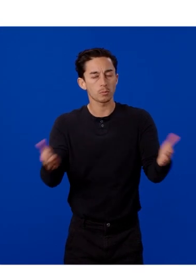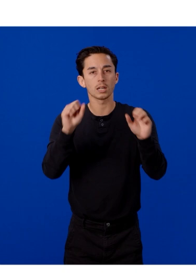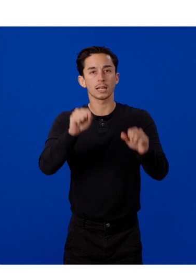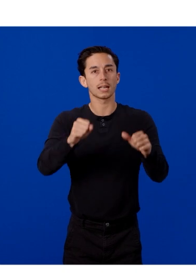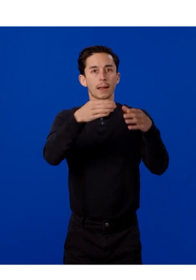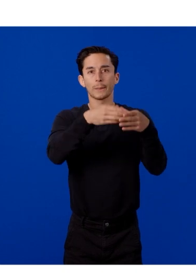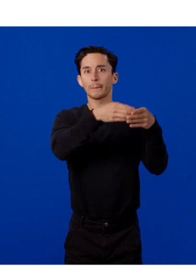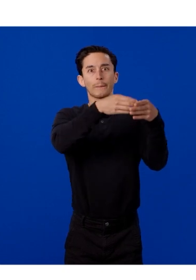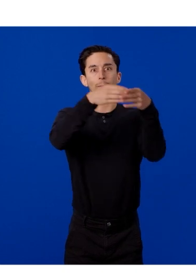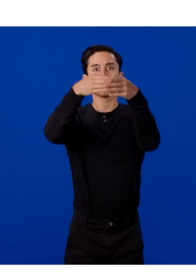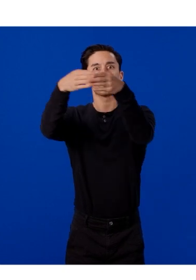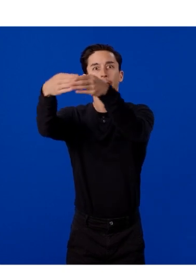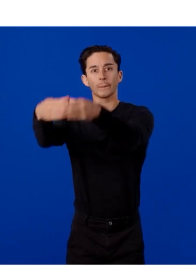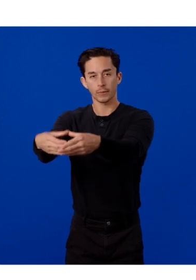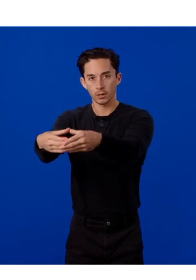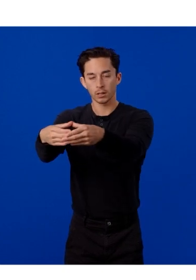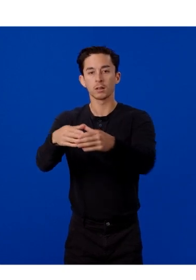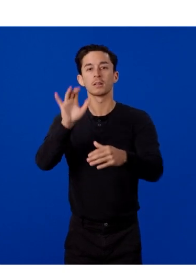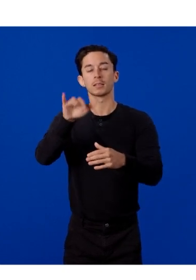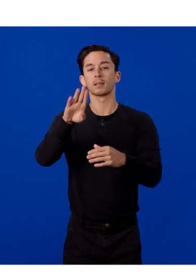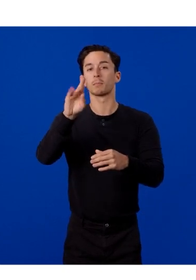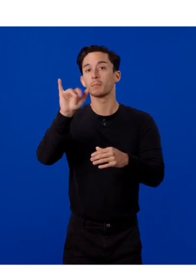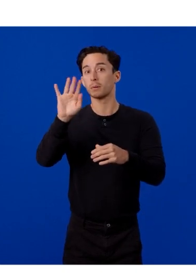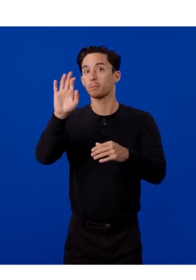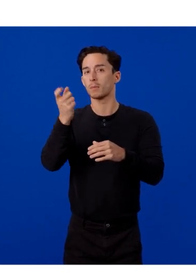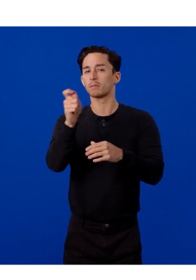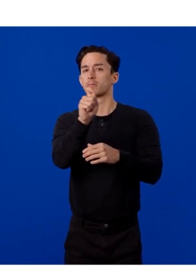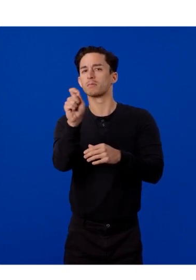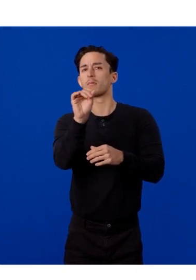there. Let's turn off the bounding boxes in the debugger.